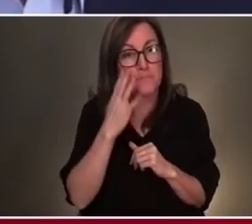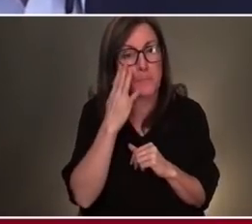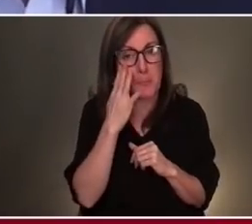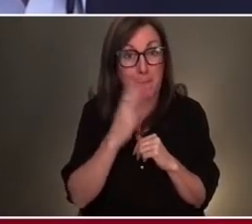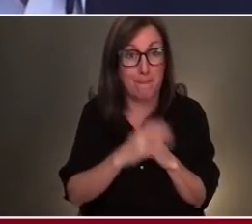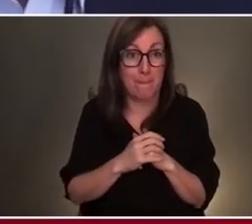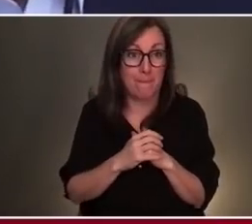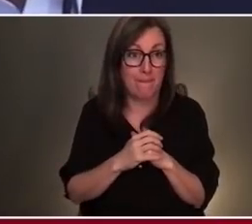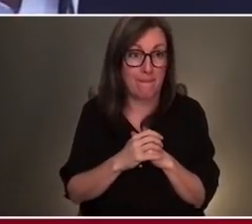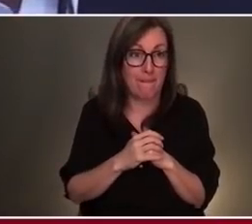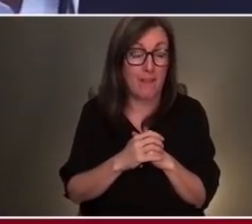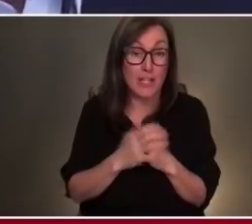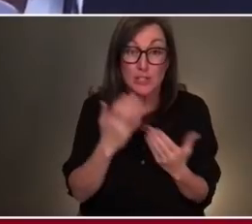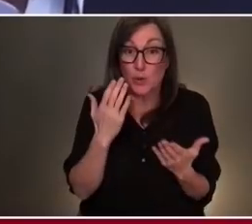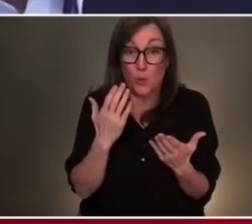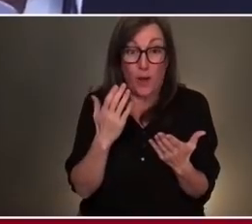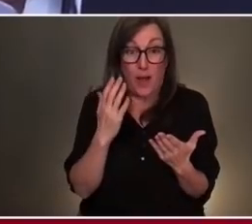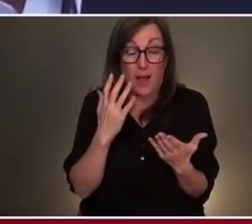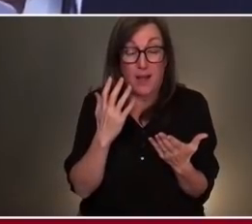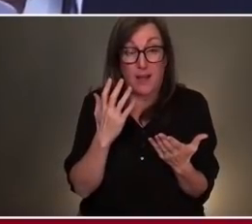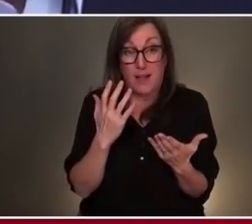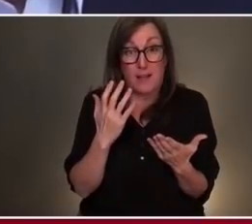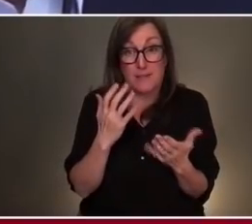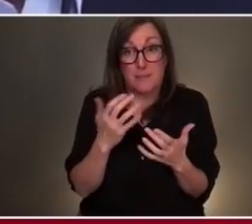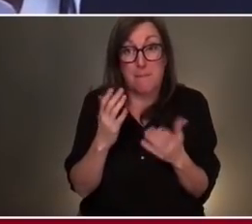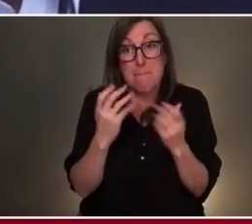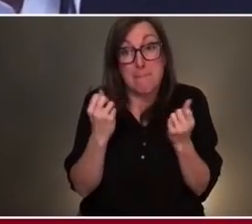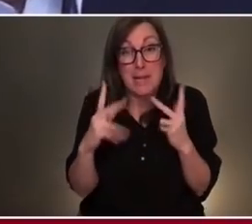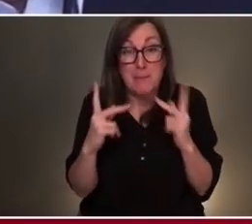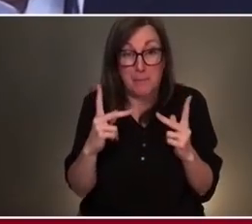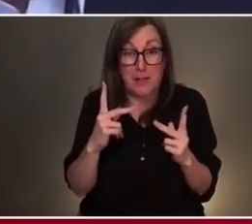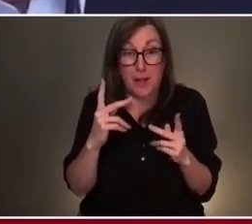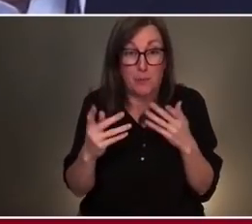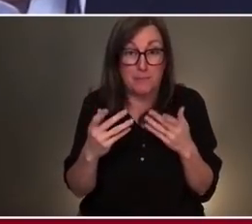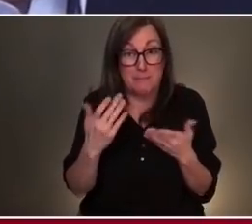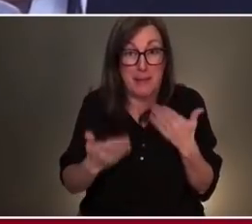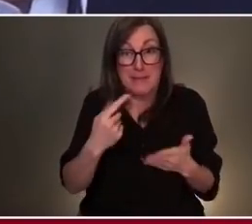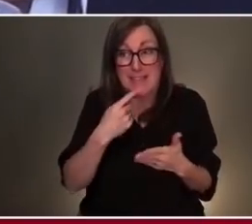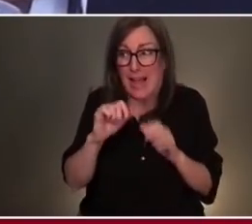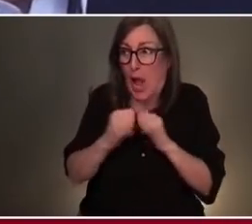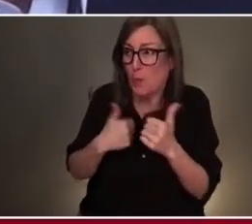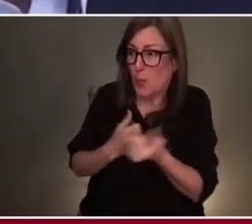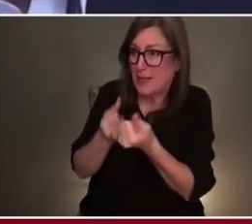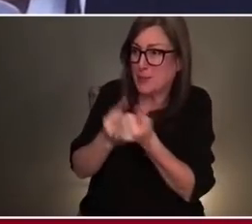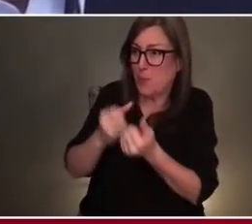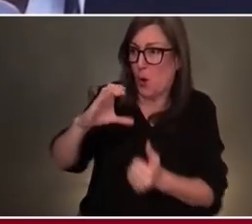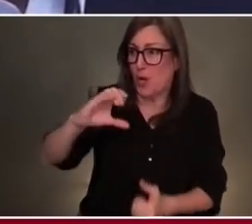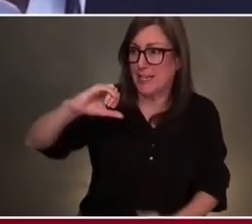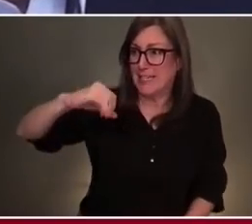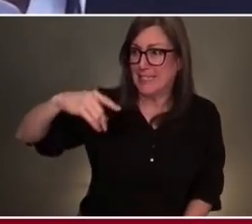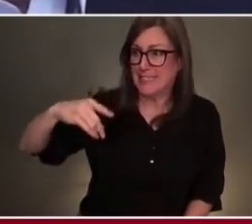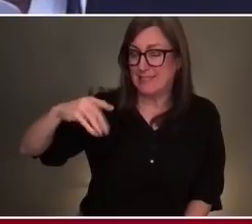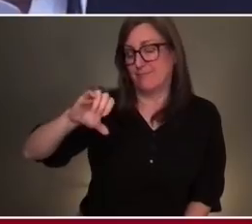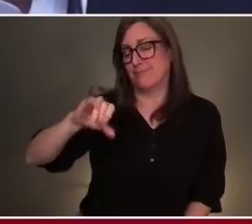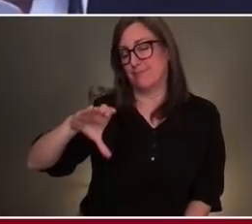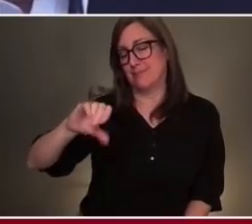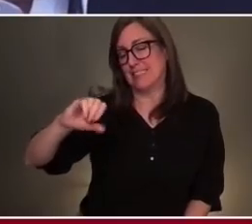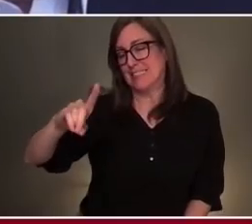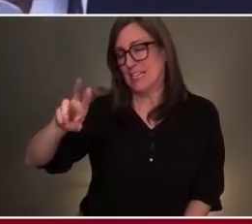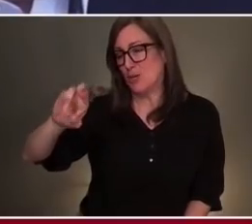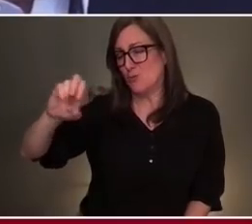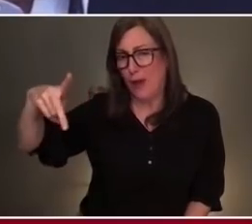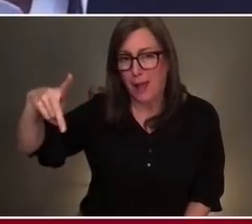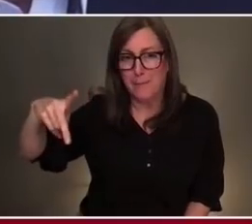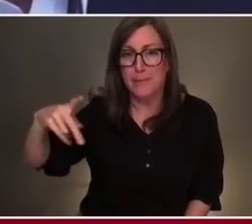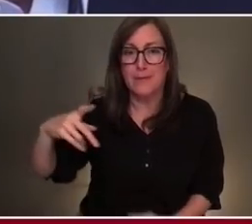saying, how do I support Mike Osterholm and SIDRAP as we should be supporting other things in the